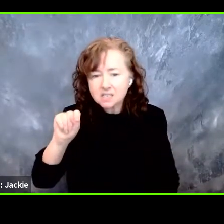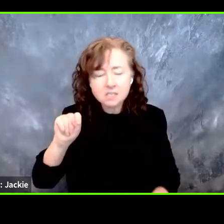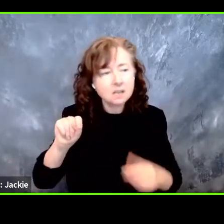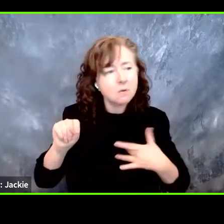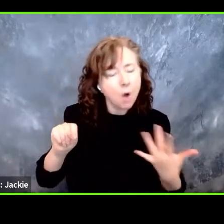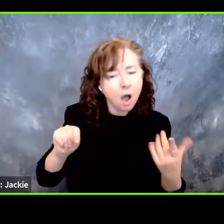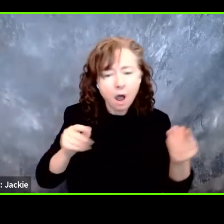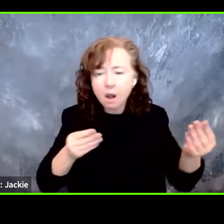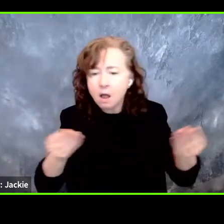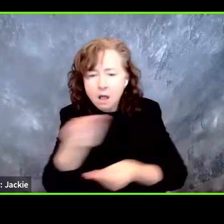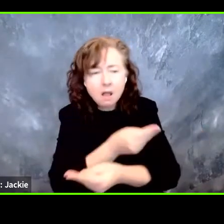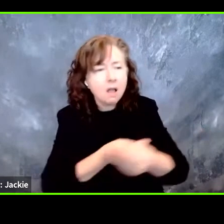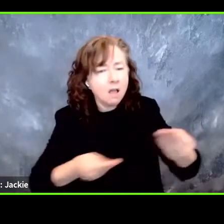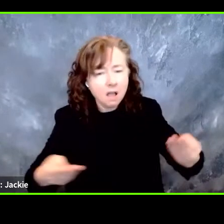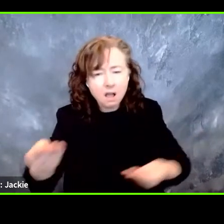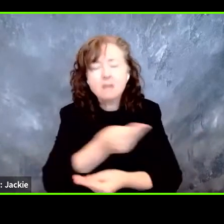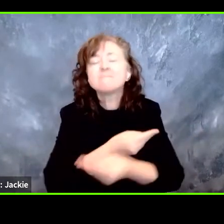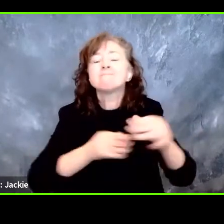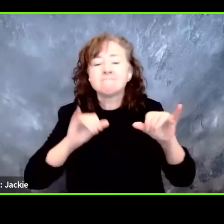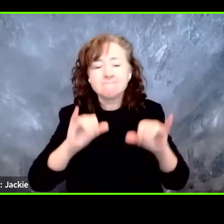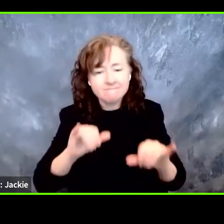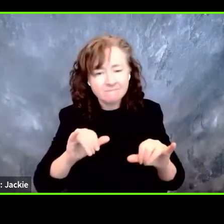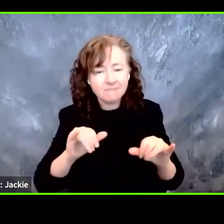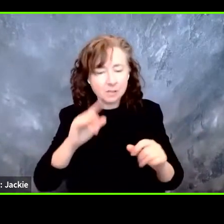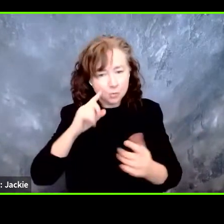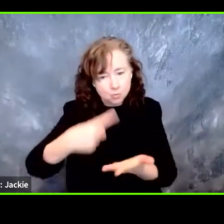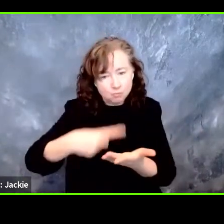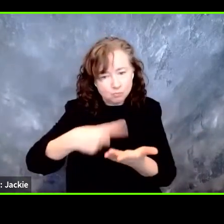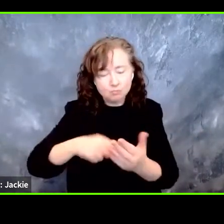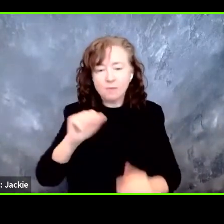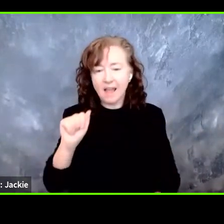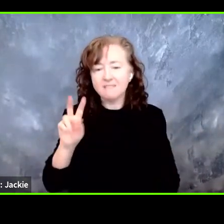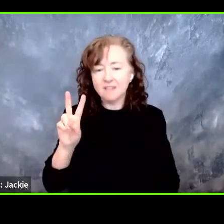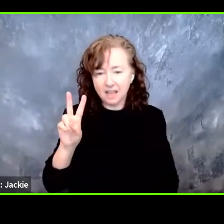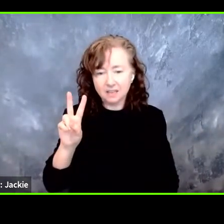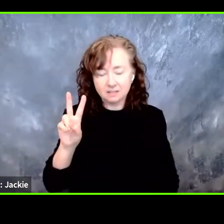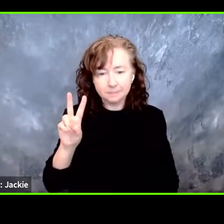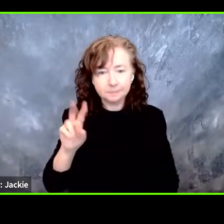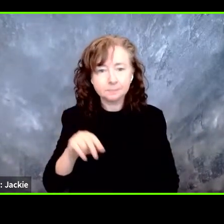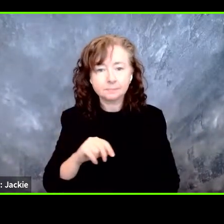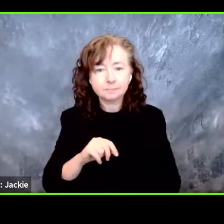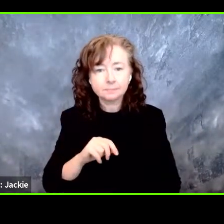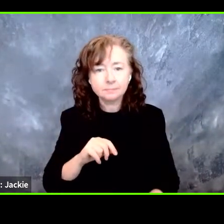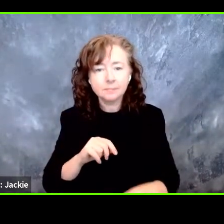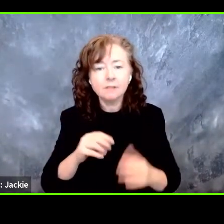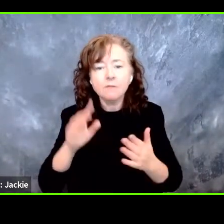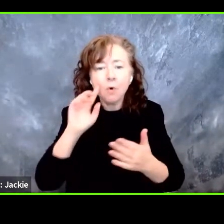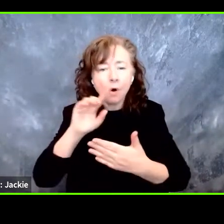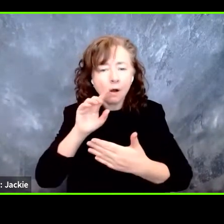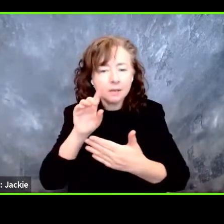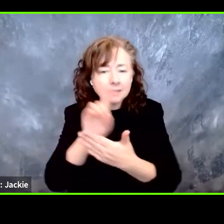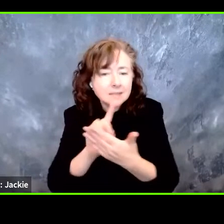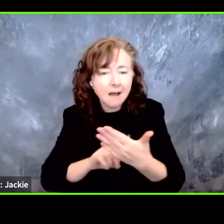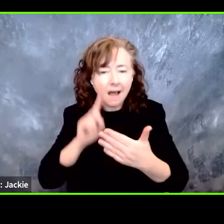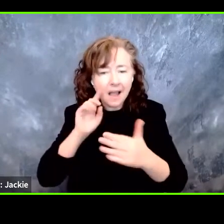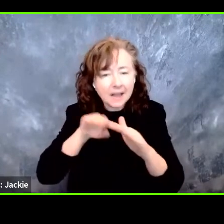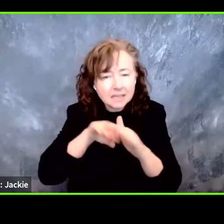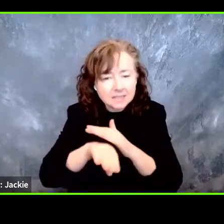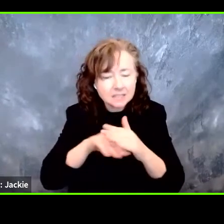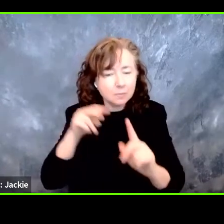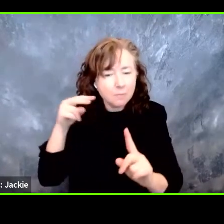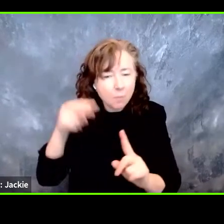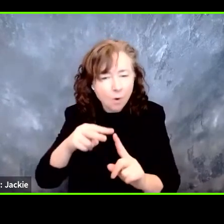and ideas about accessible design of AVs to hear their thoughts from individuals